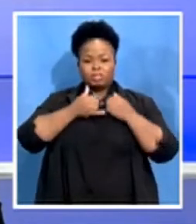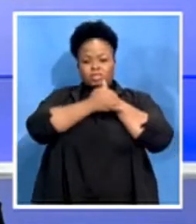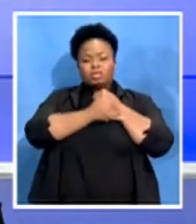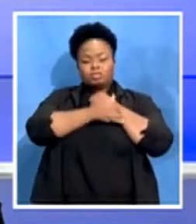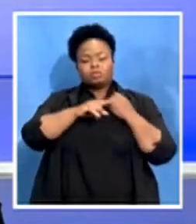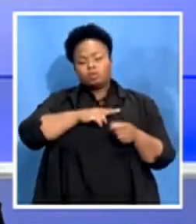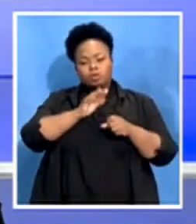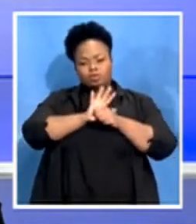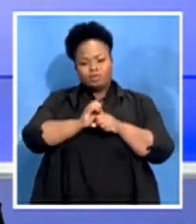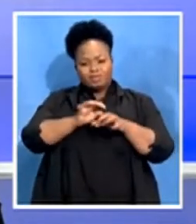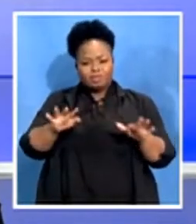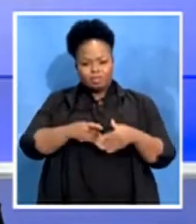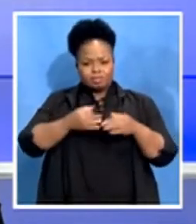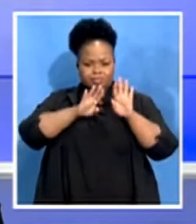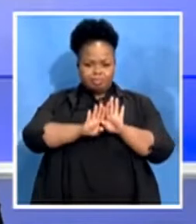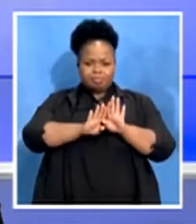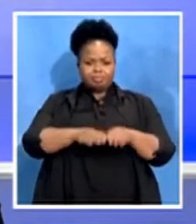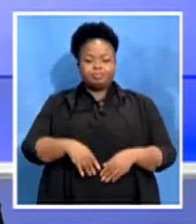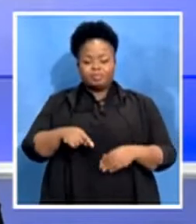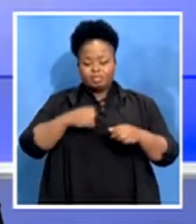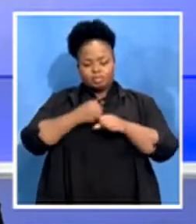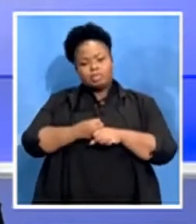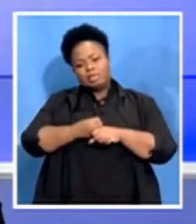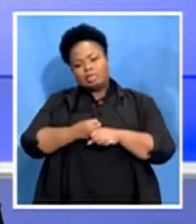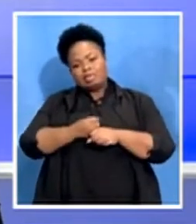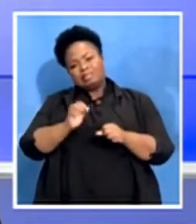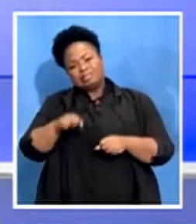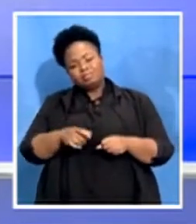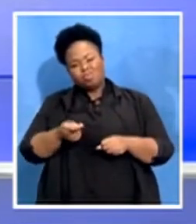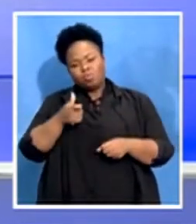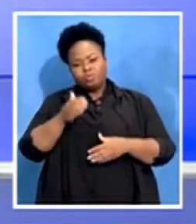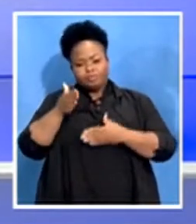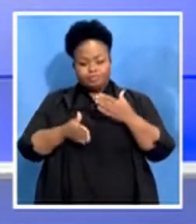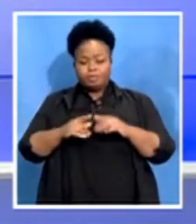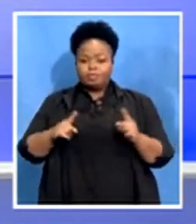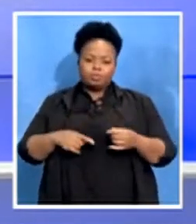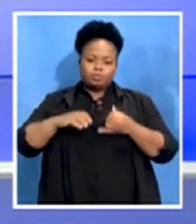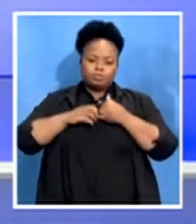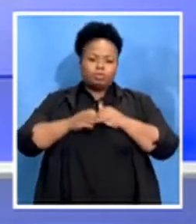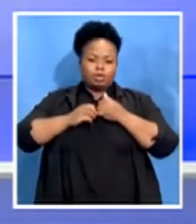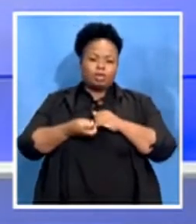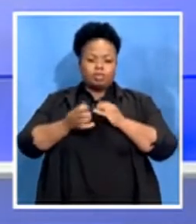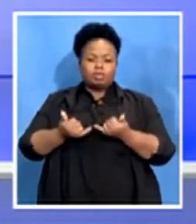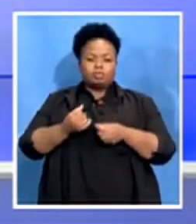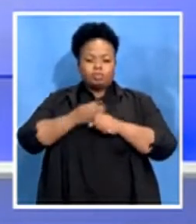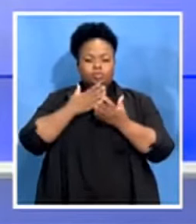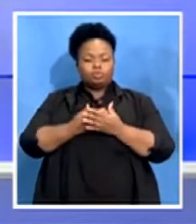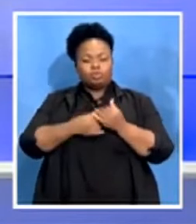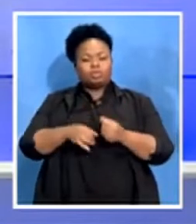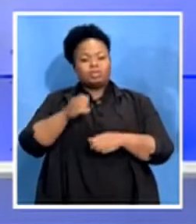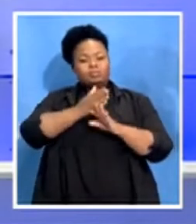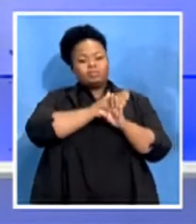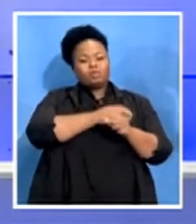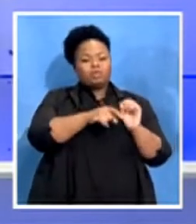The year might be almost over but efforts are underway to reverse the impact of the pandemic on artists. The